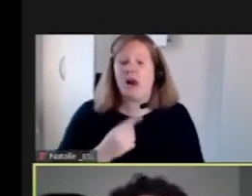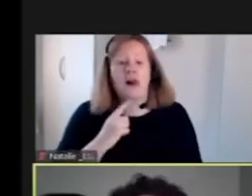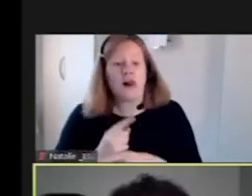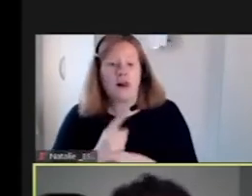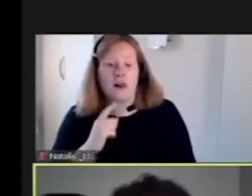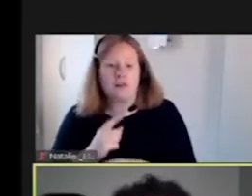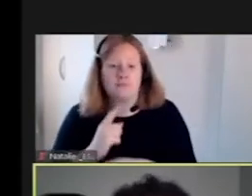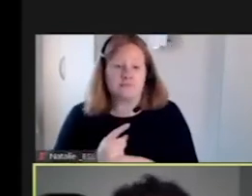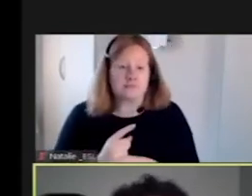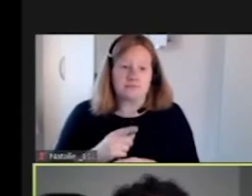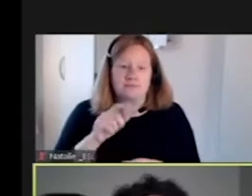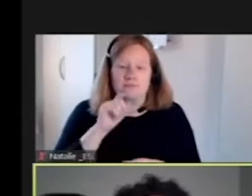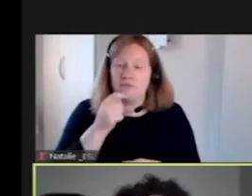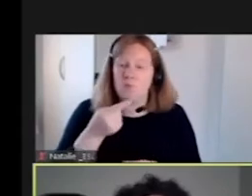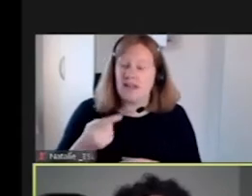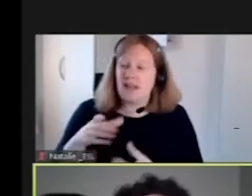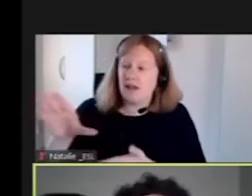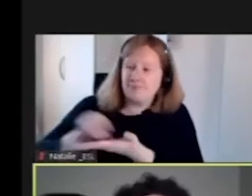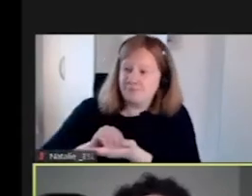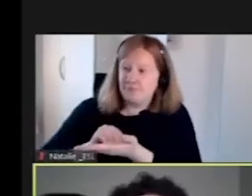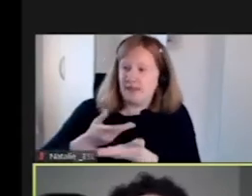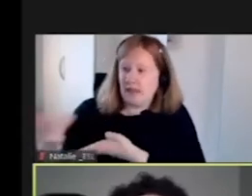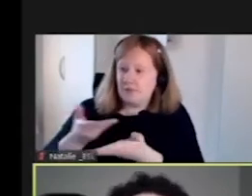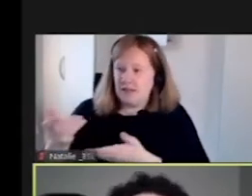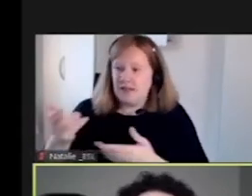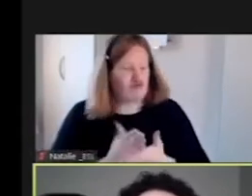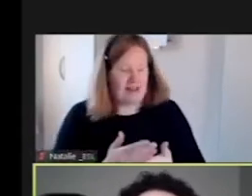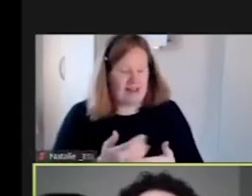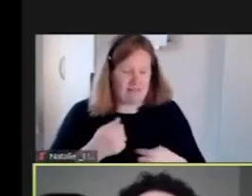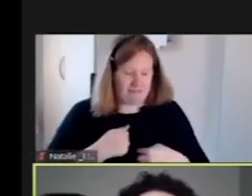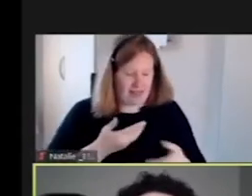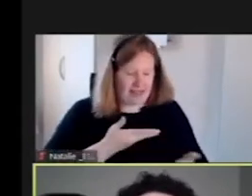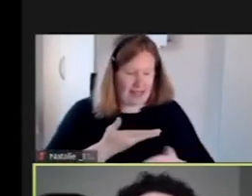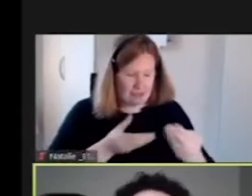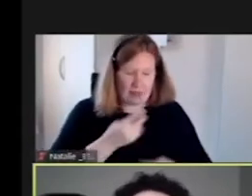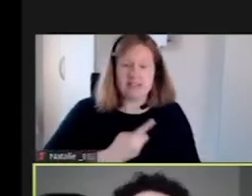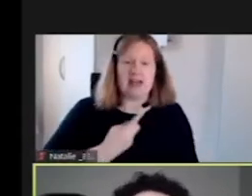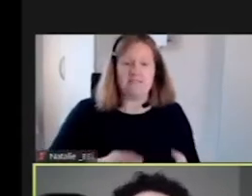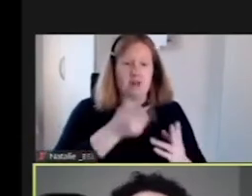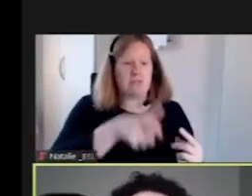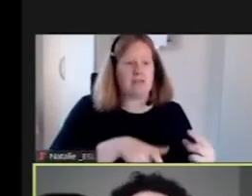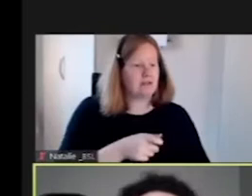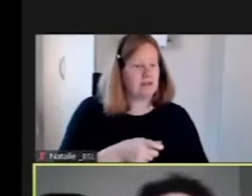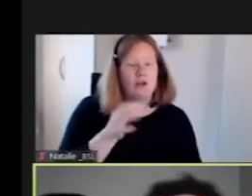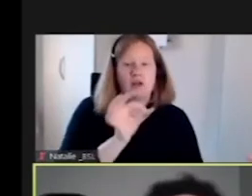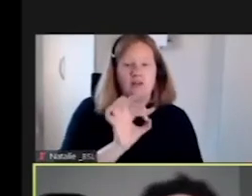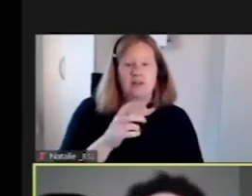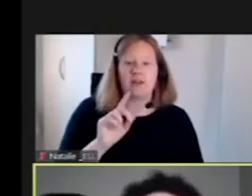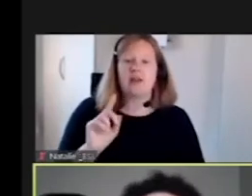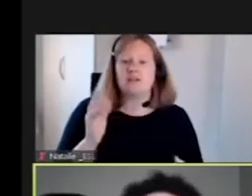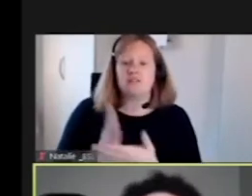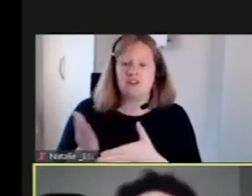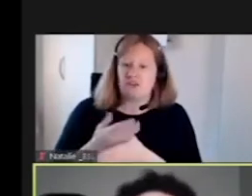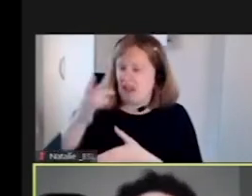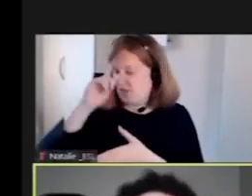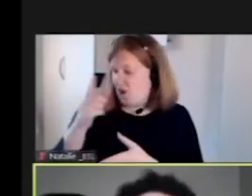wouldn't even say imitating a counselling session. was me actually having a counselling session with myself. And the original idea was to ask my actual counsellor to be there, but I